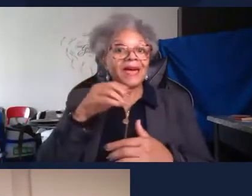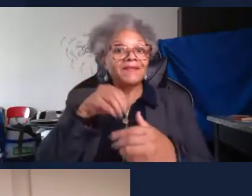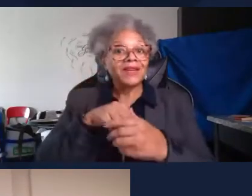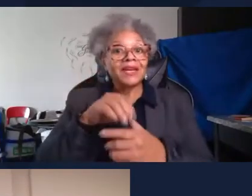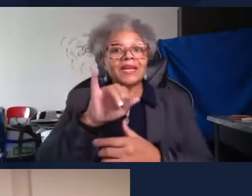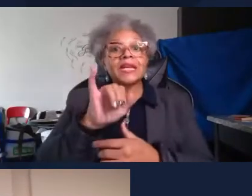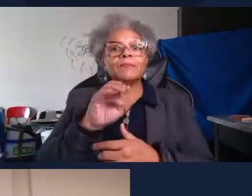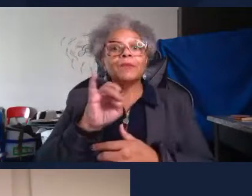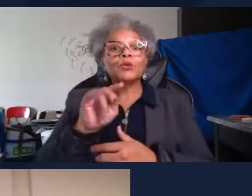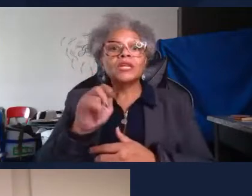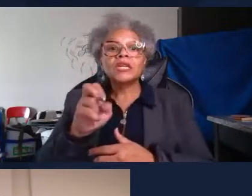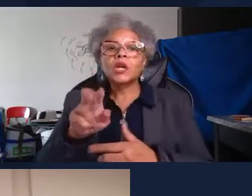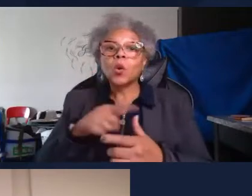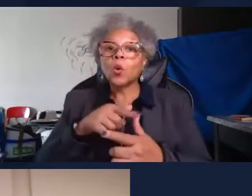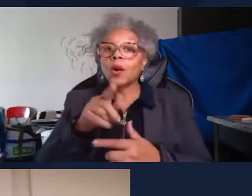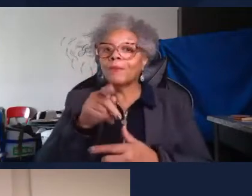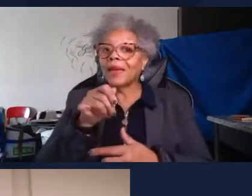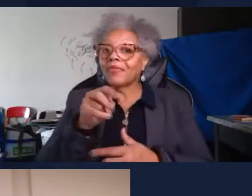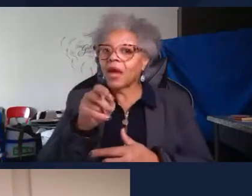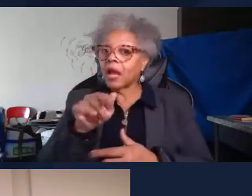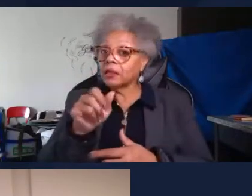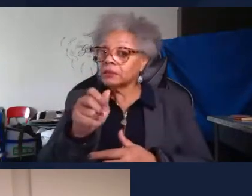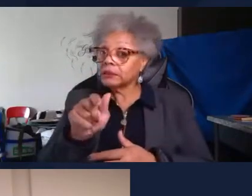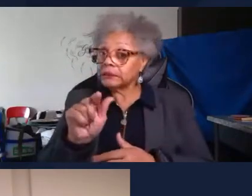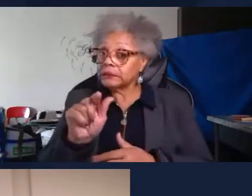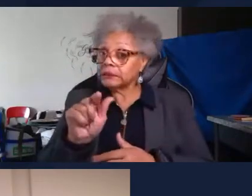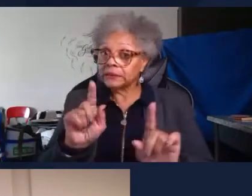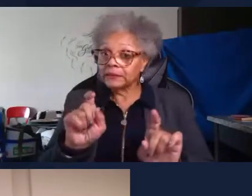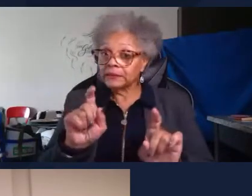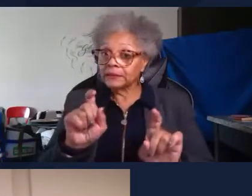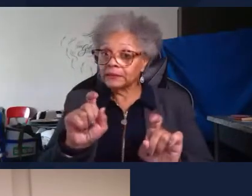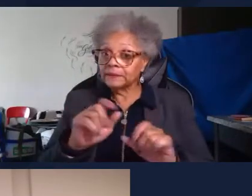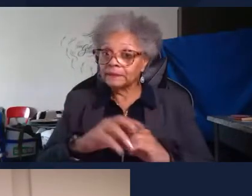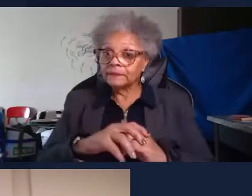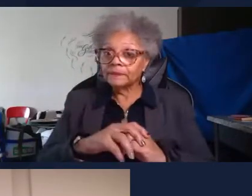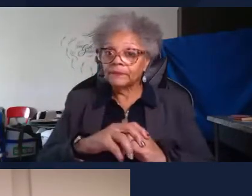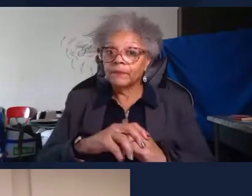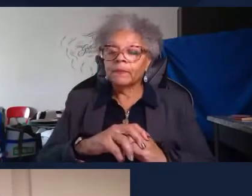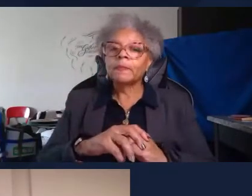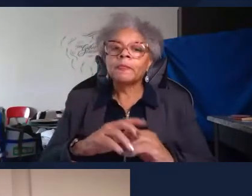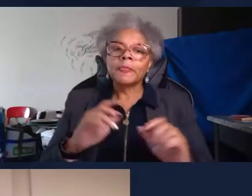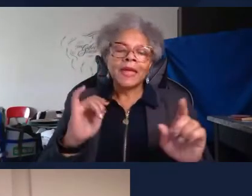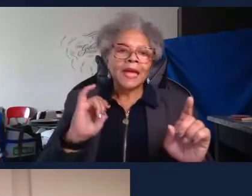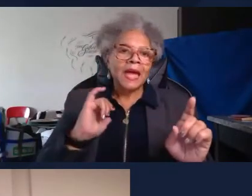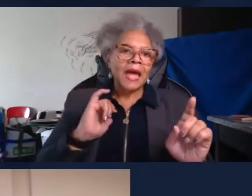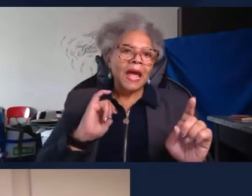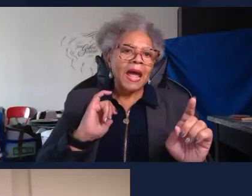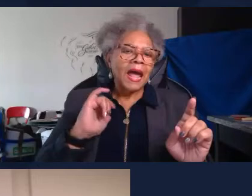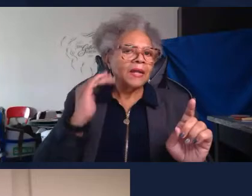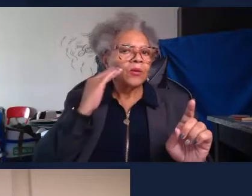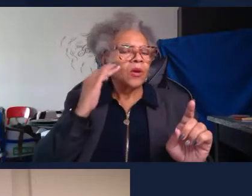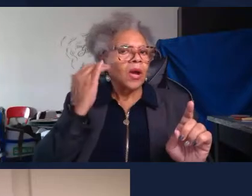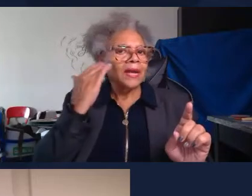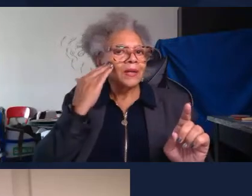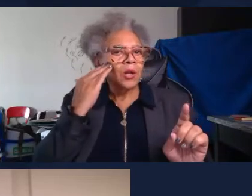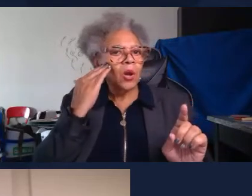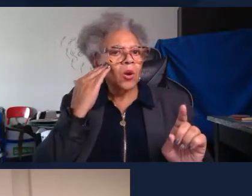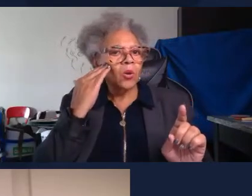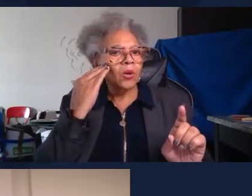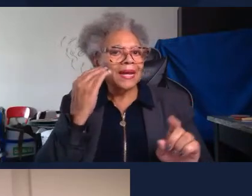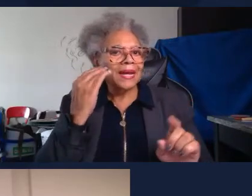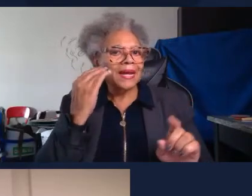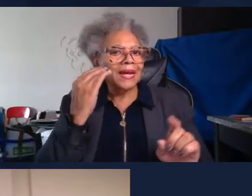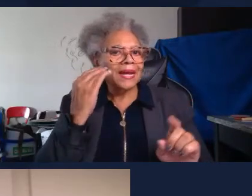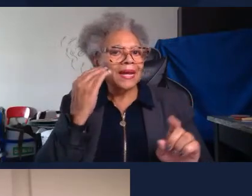what I know is that I know that studies their colleagues here at Imperial College who have done studies